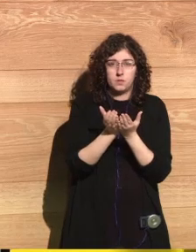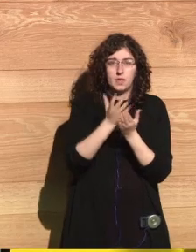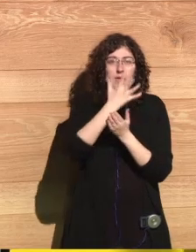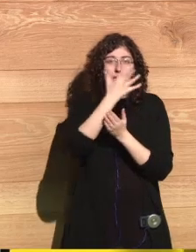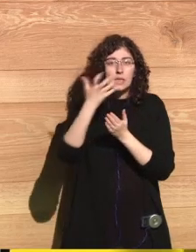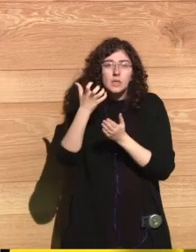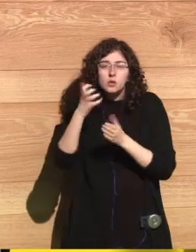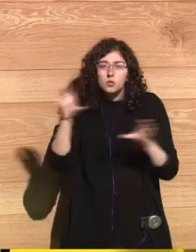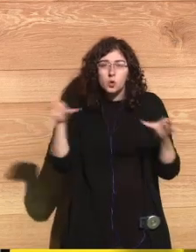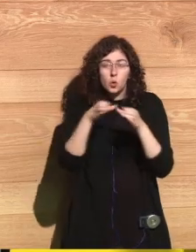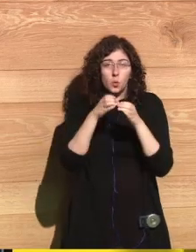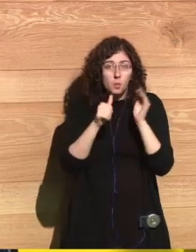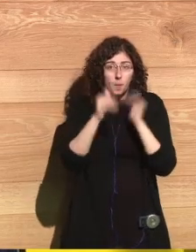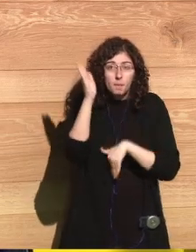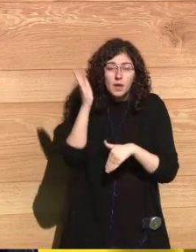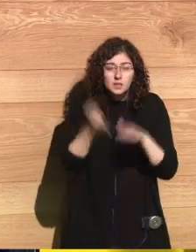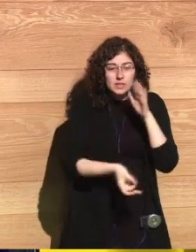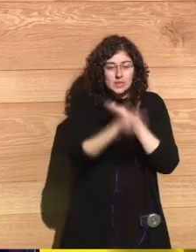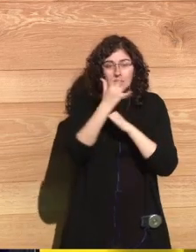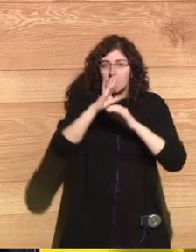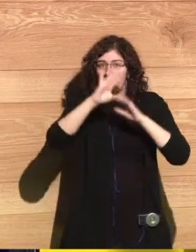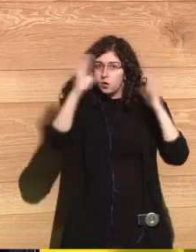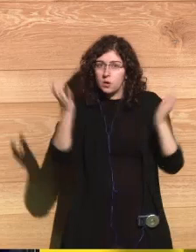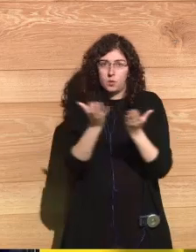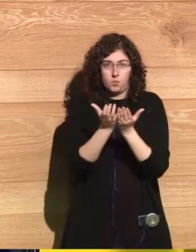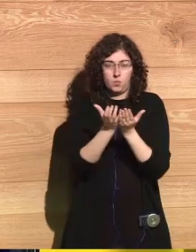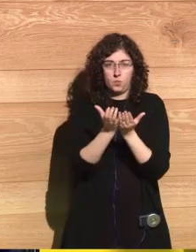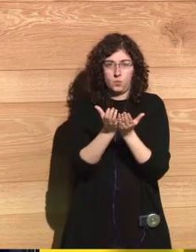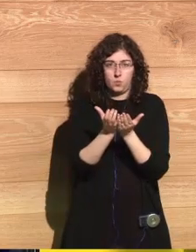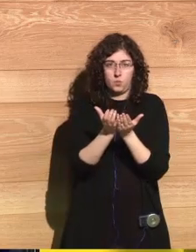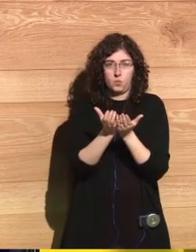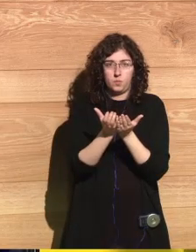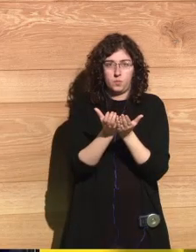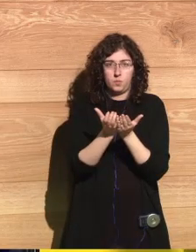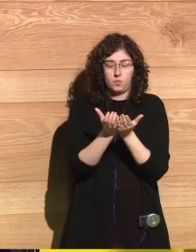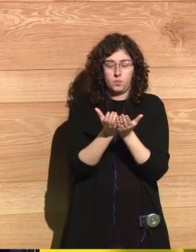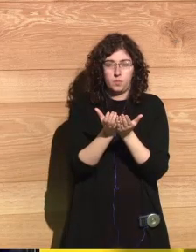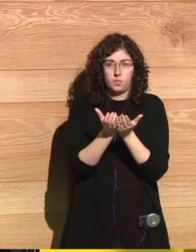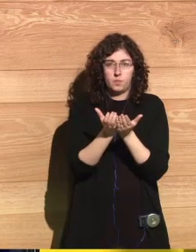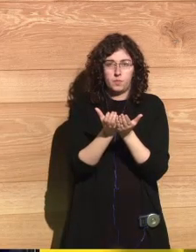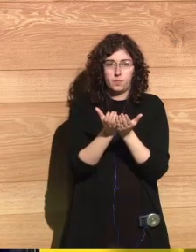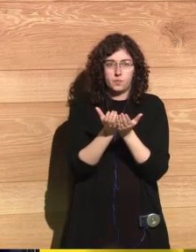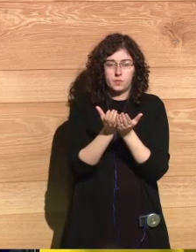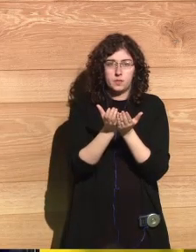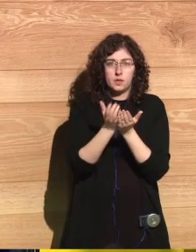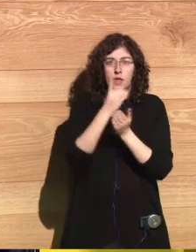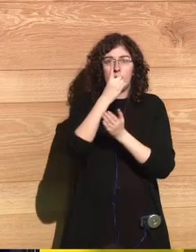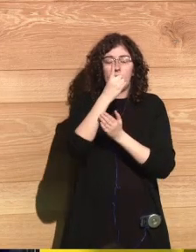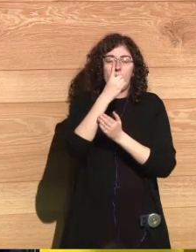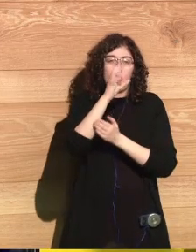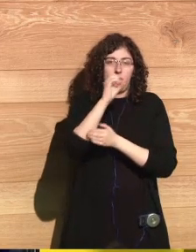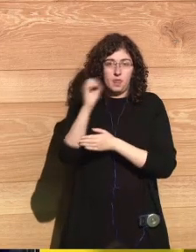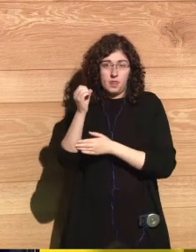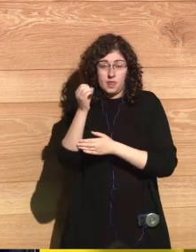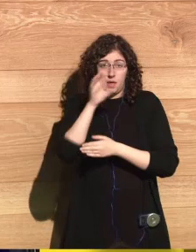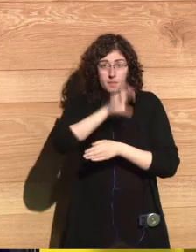from over 100 nations came together, started working through the